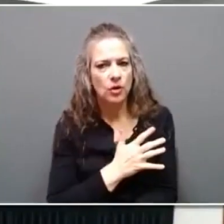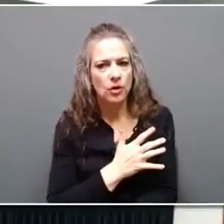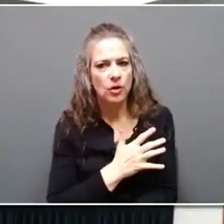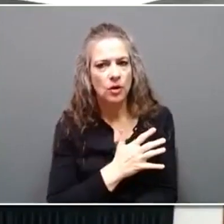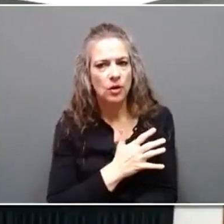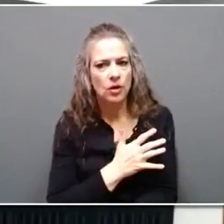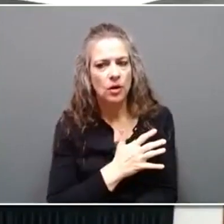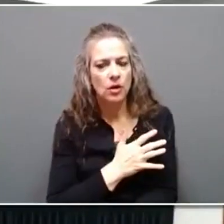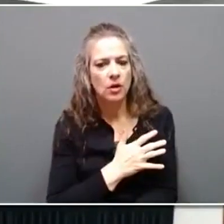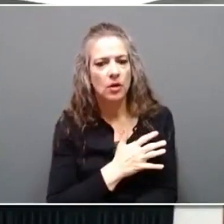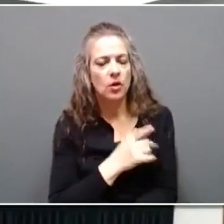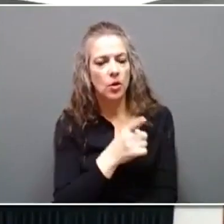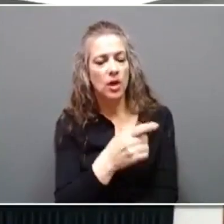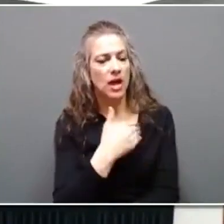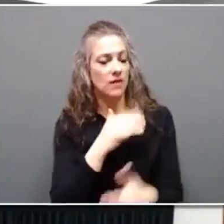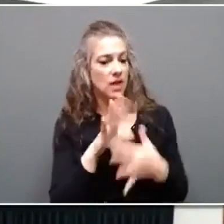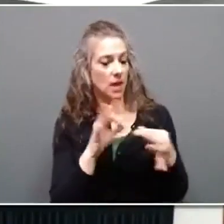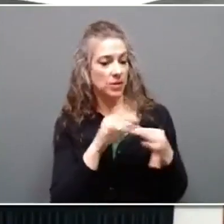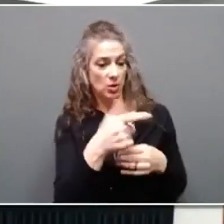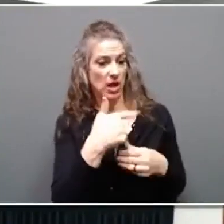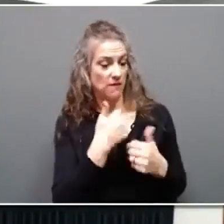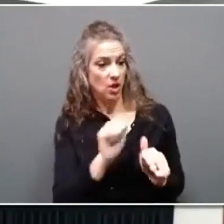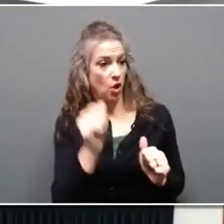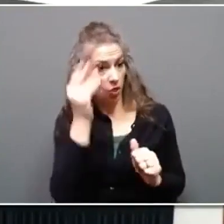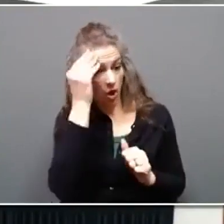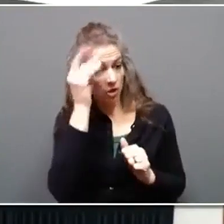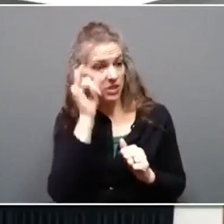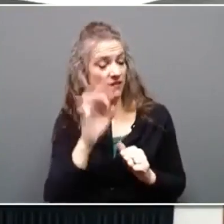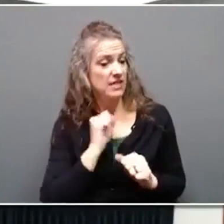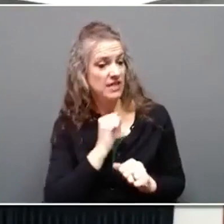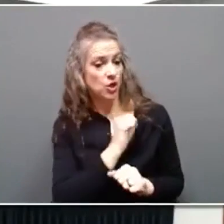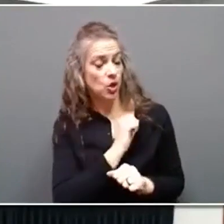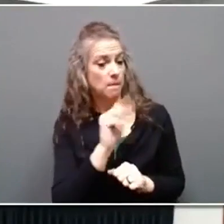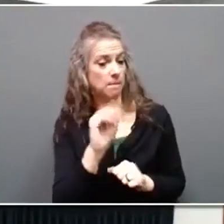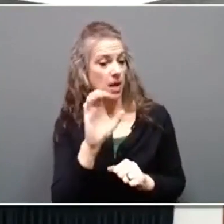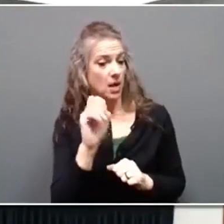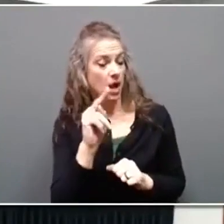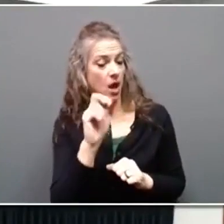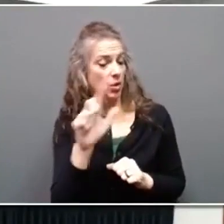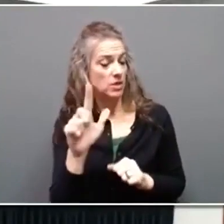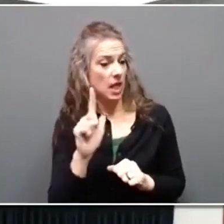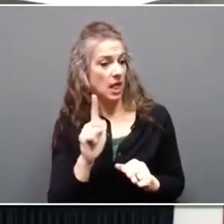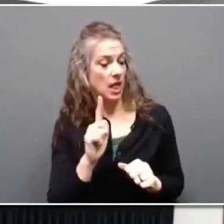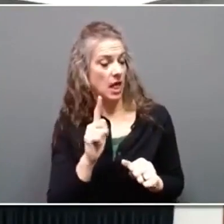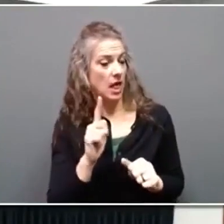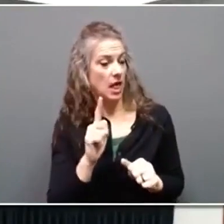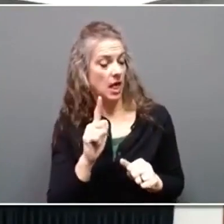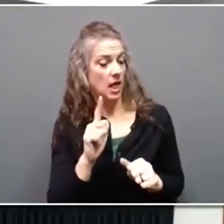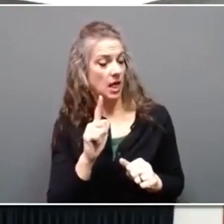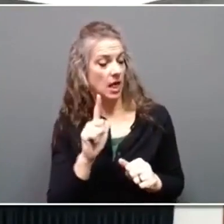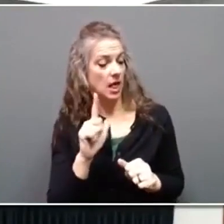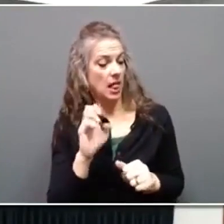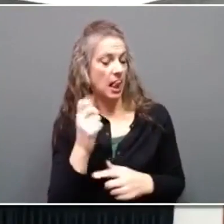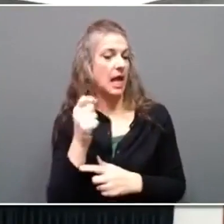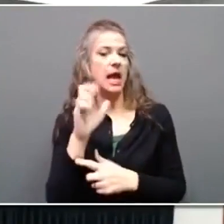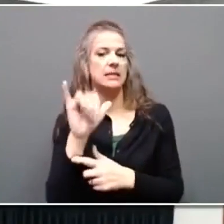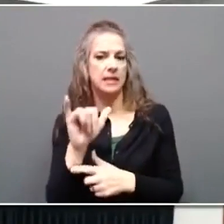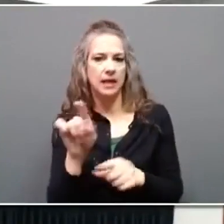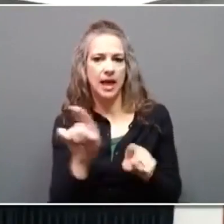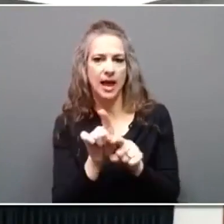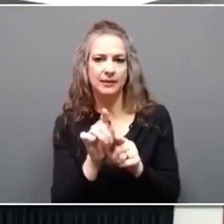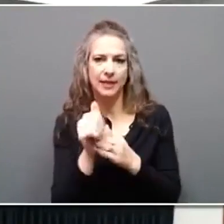any extended thoughts on Senator McConnell's legacy as leader. And then you've answered this question before,